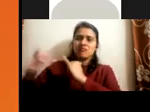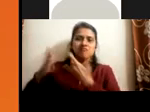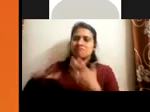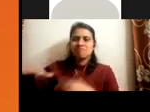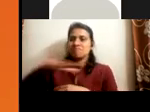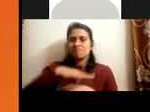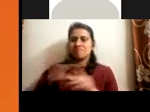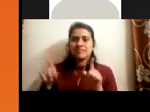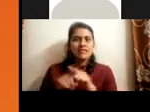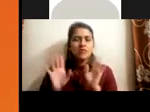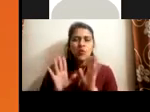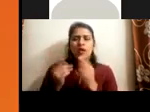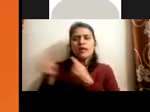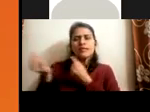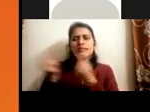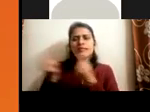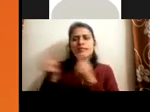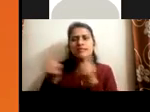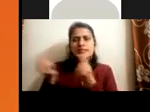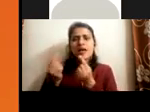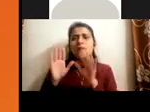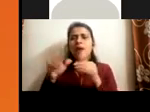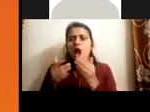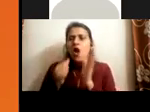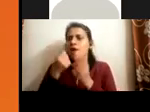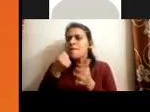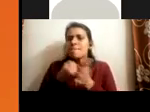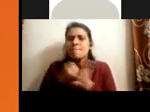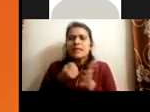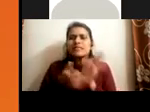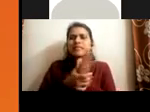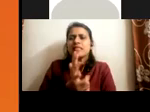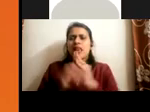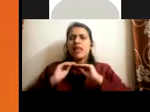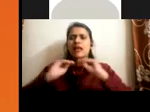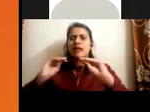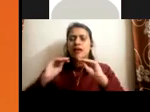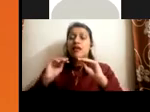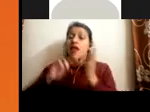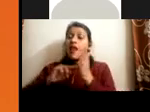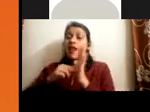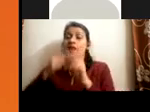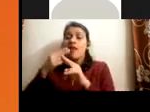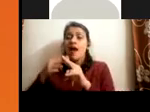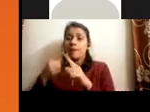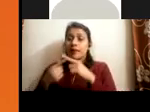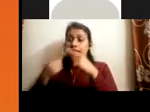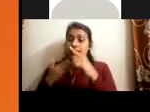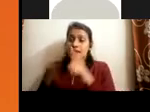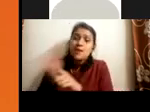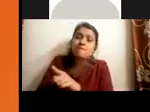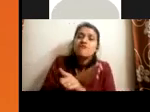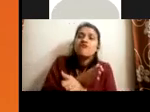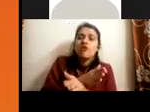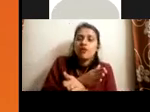dusting or things like that. How very, very basic skills we try to simulate that's called pre-training so that, and also we gave them people